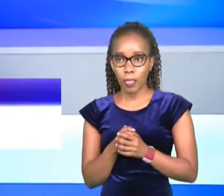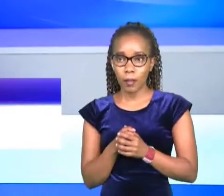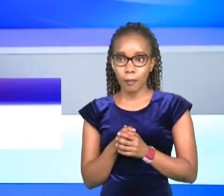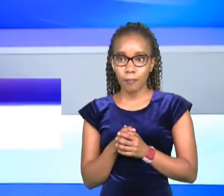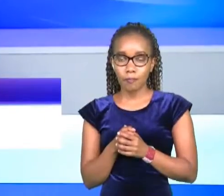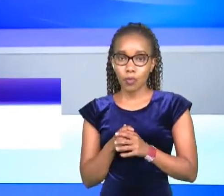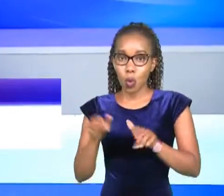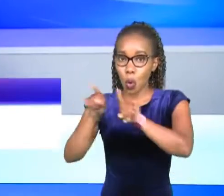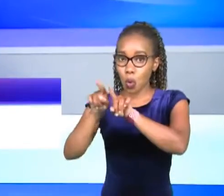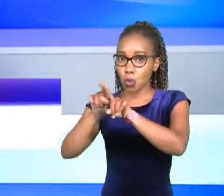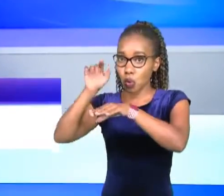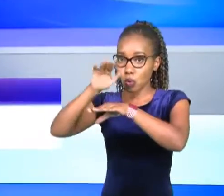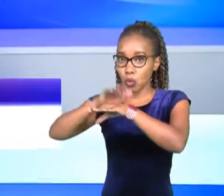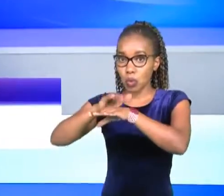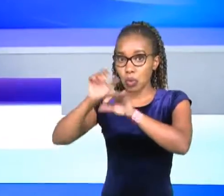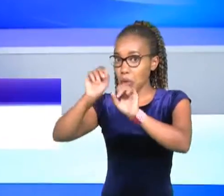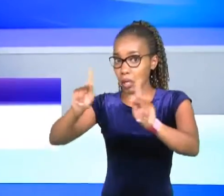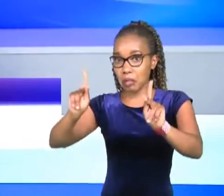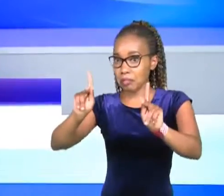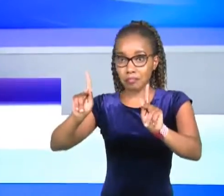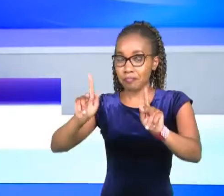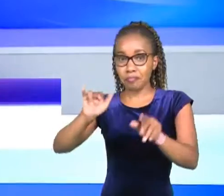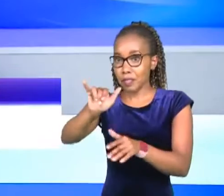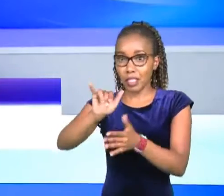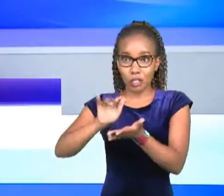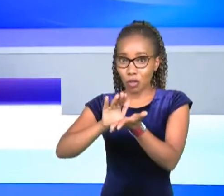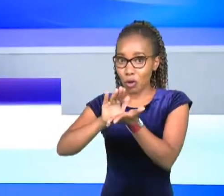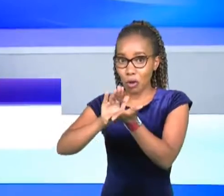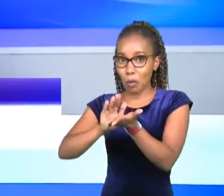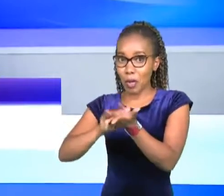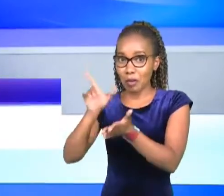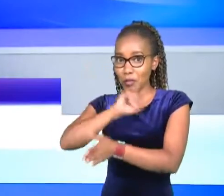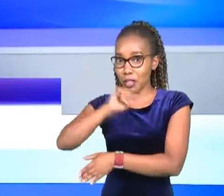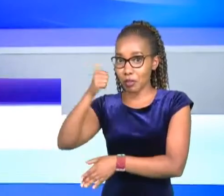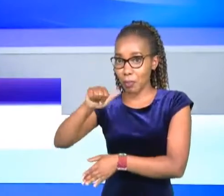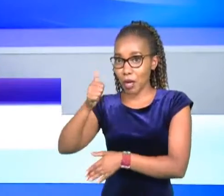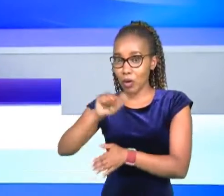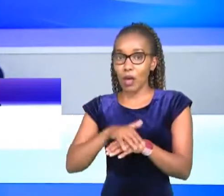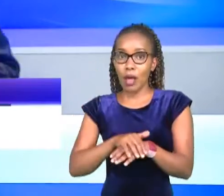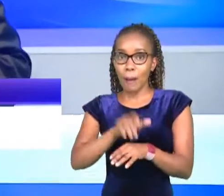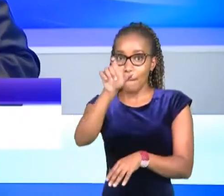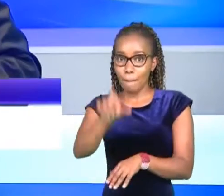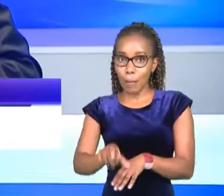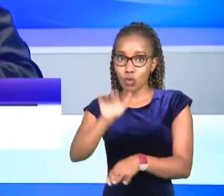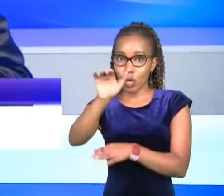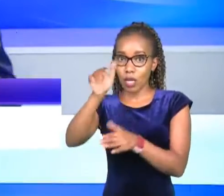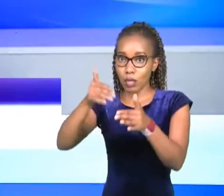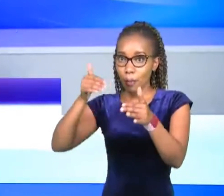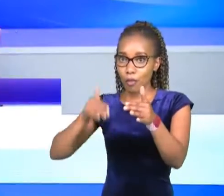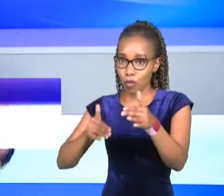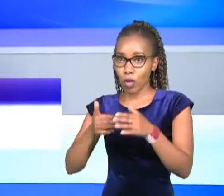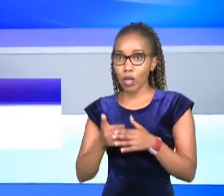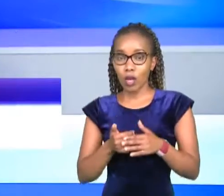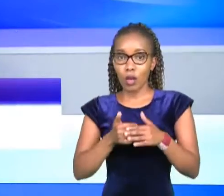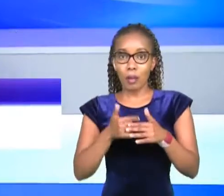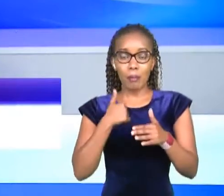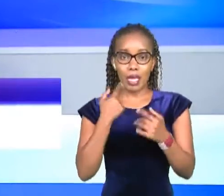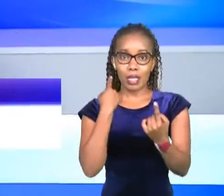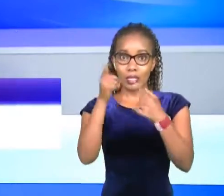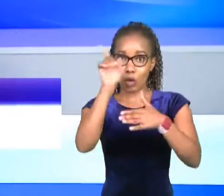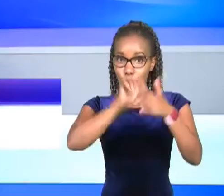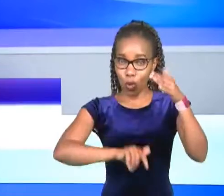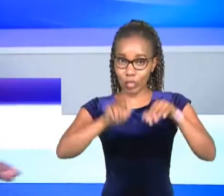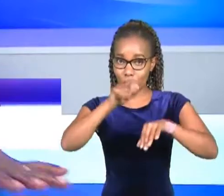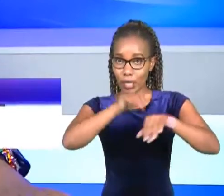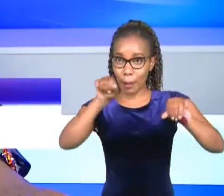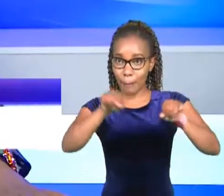also good okay that is not finished all right somebody was asking me earlier on what what i said just before i went on break